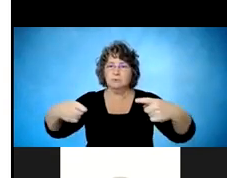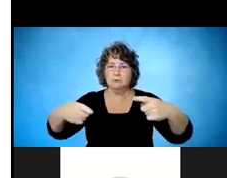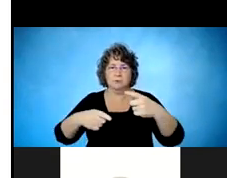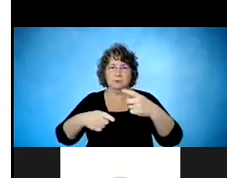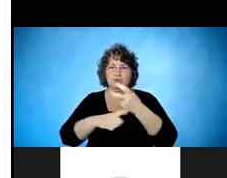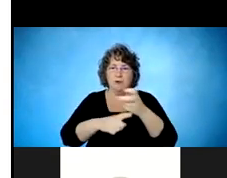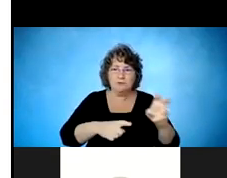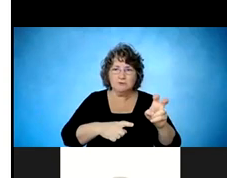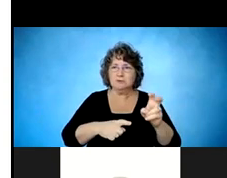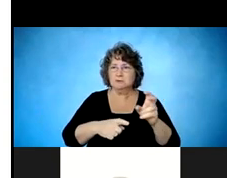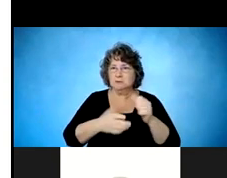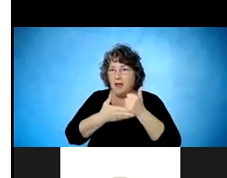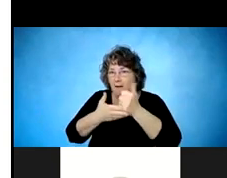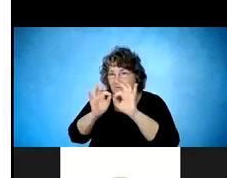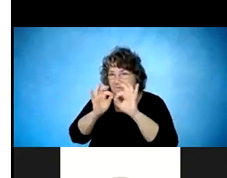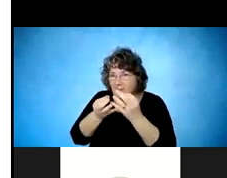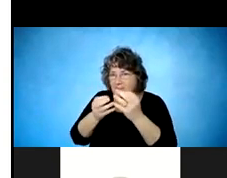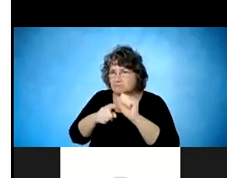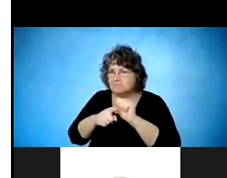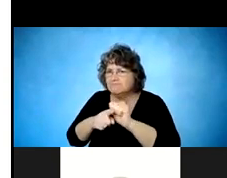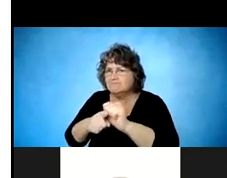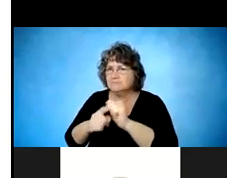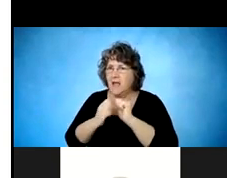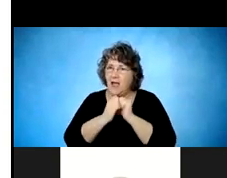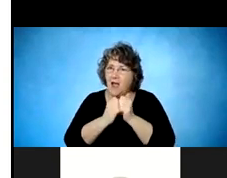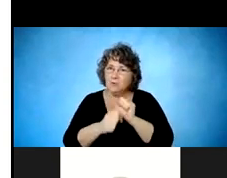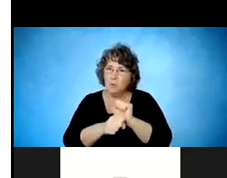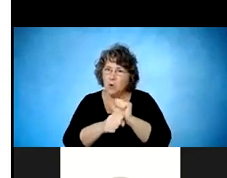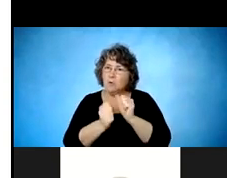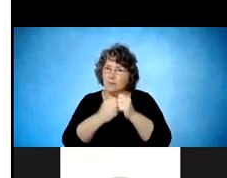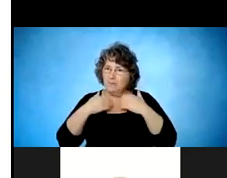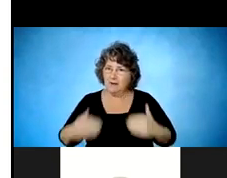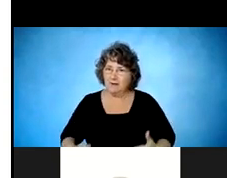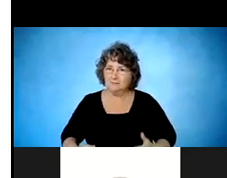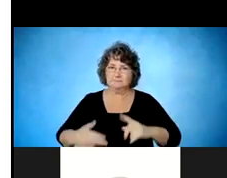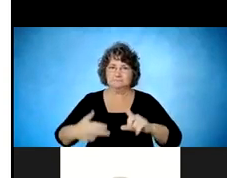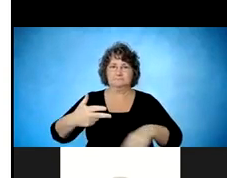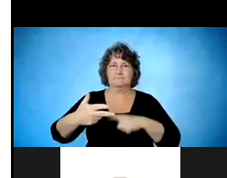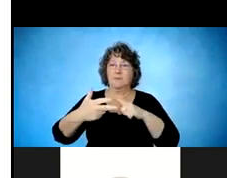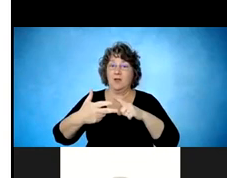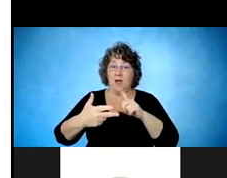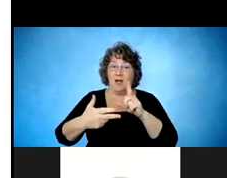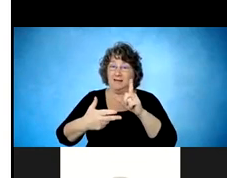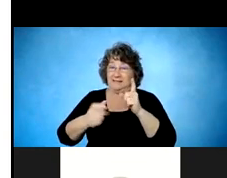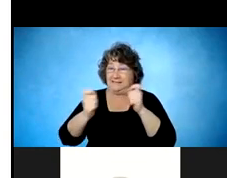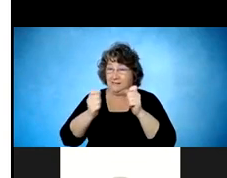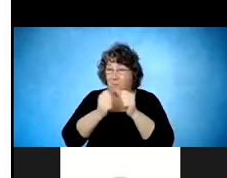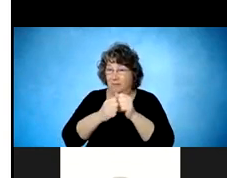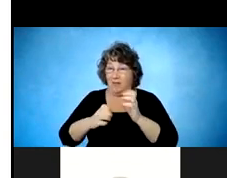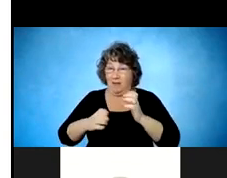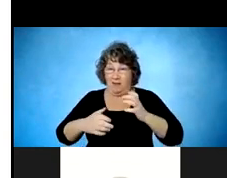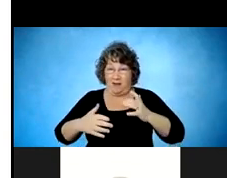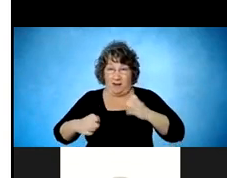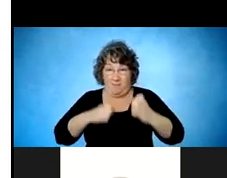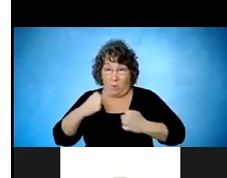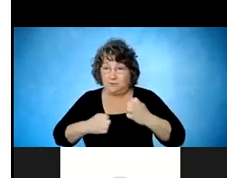training, dealing with a patient's emotional reaction and their families, getting them back